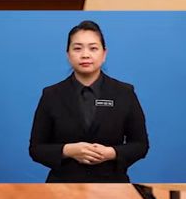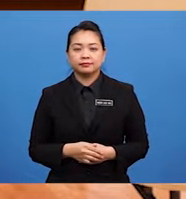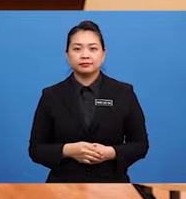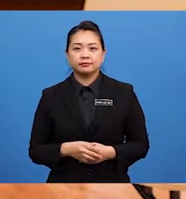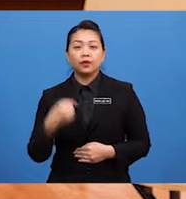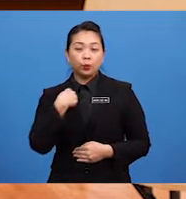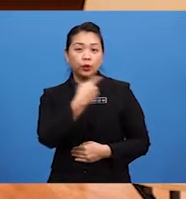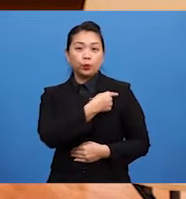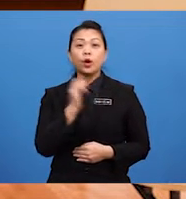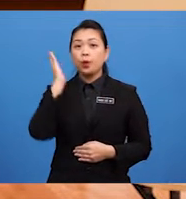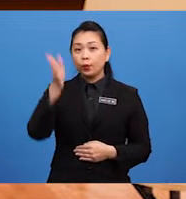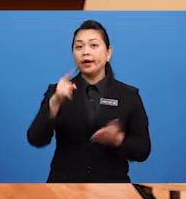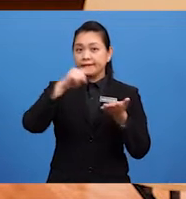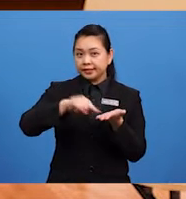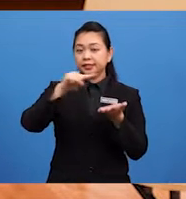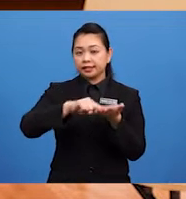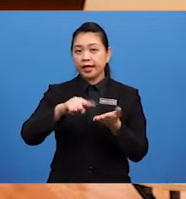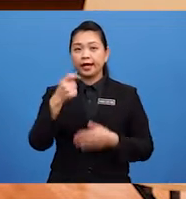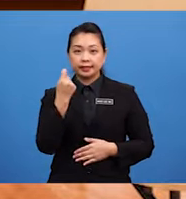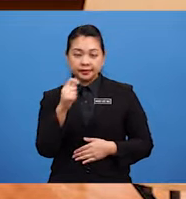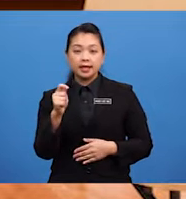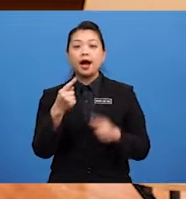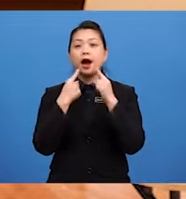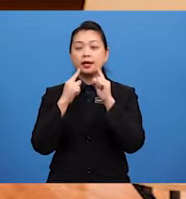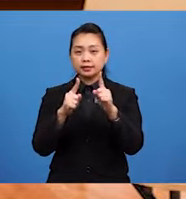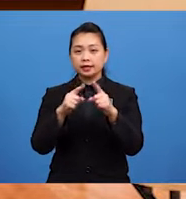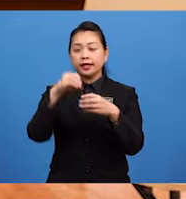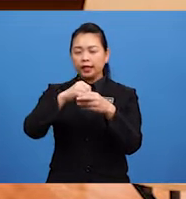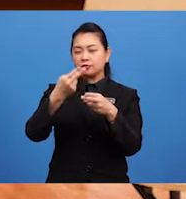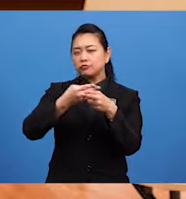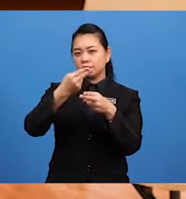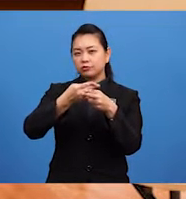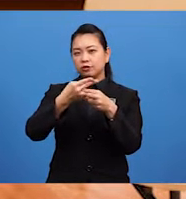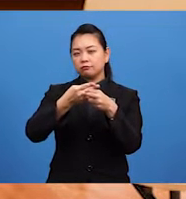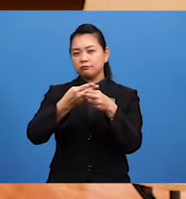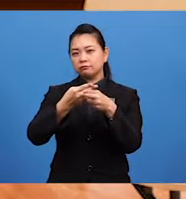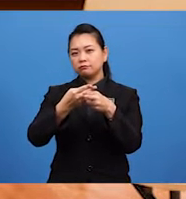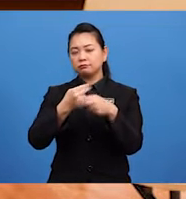We Will Check The Answers In A Short While